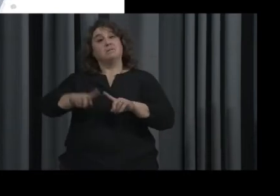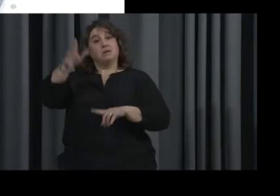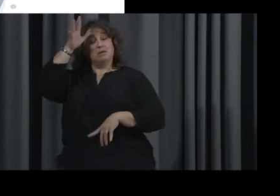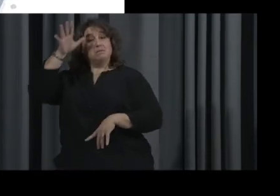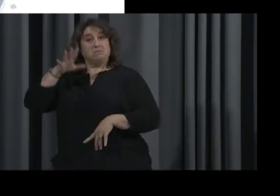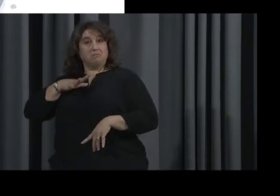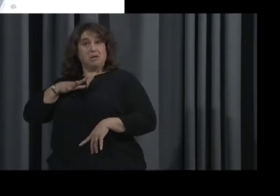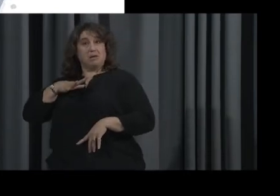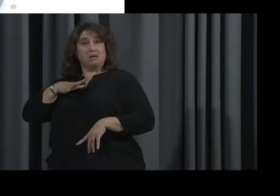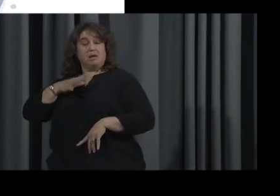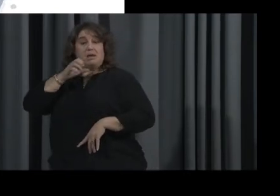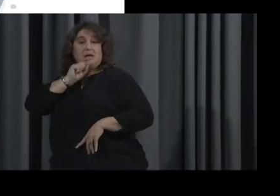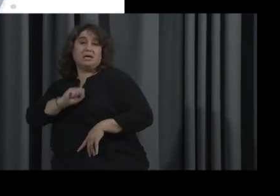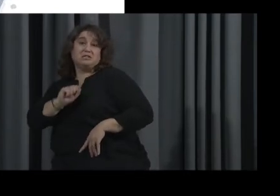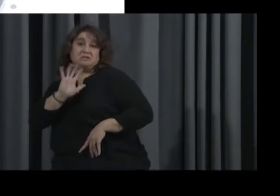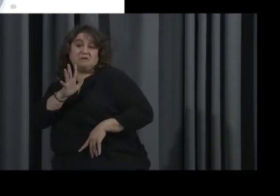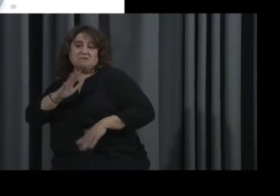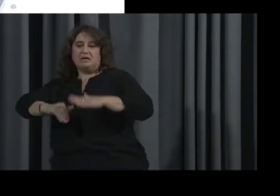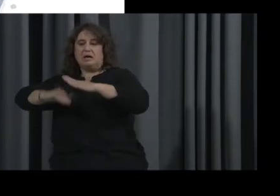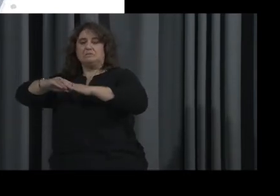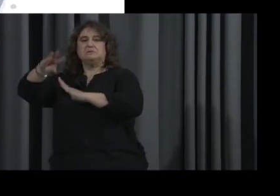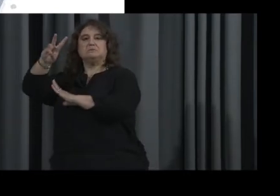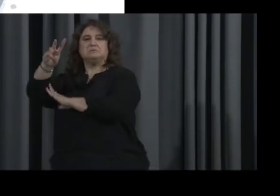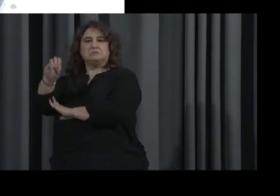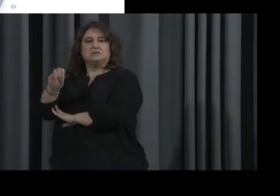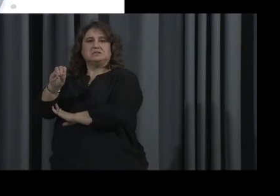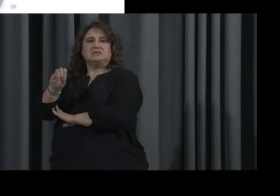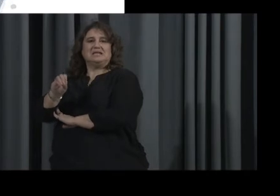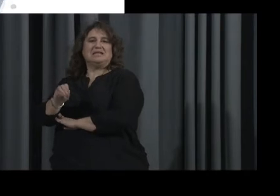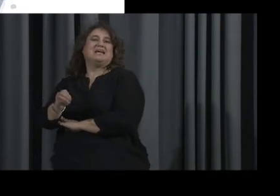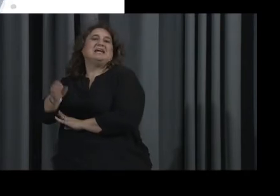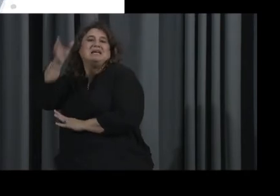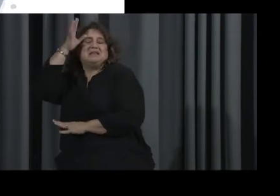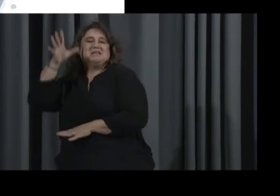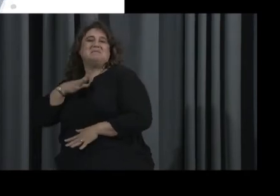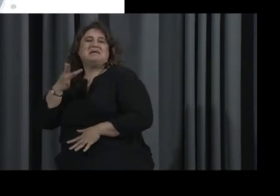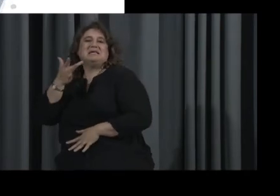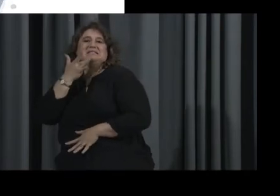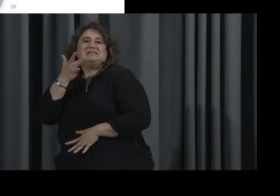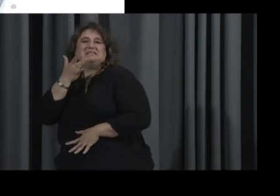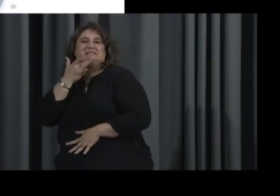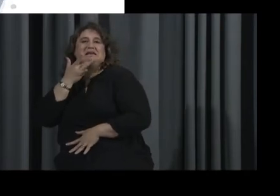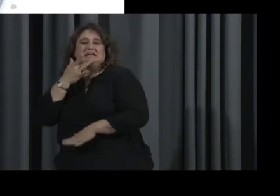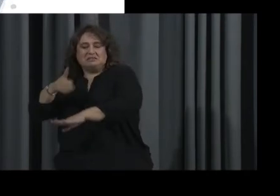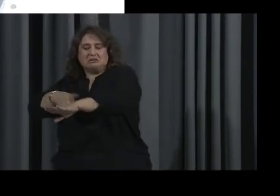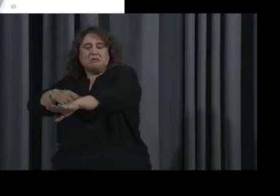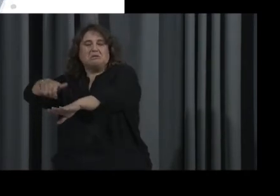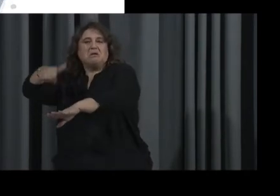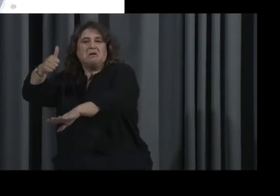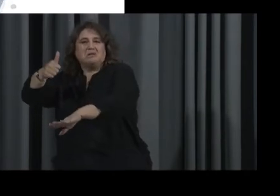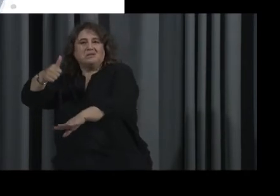between 50 and 60. So, I guess they can taste better. For longer. The longer. Bummer. Oh, well. Yeah.